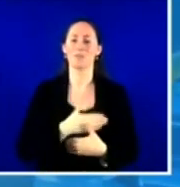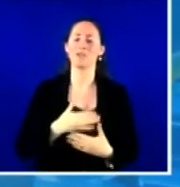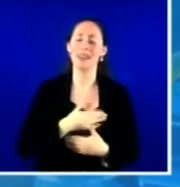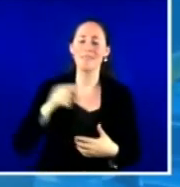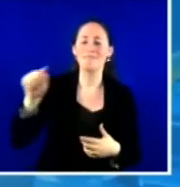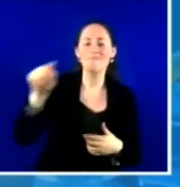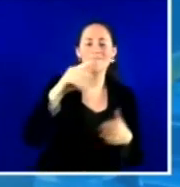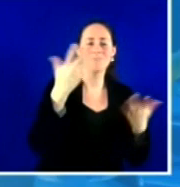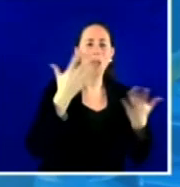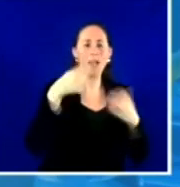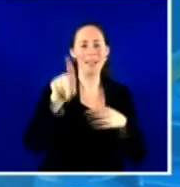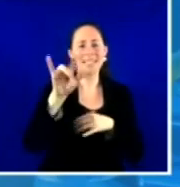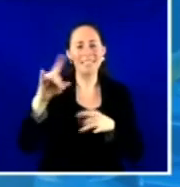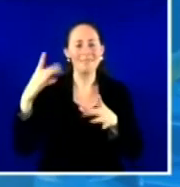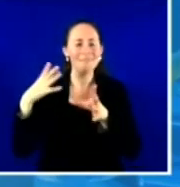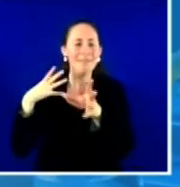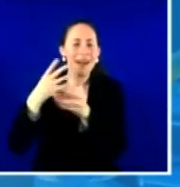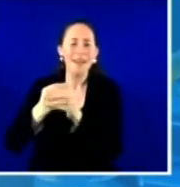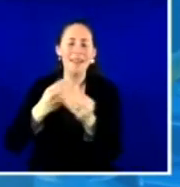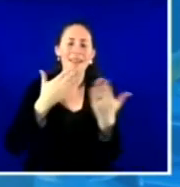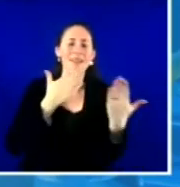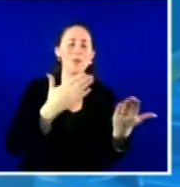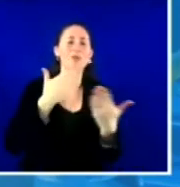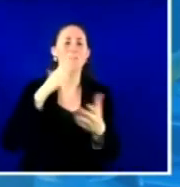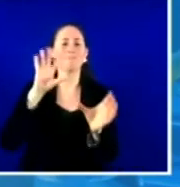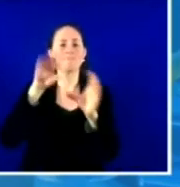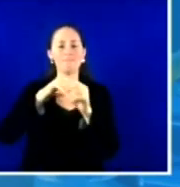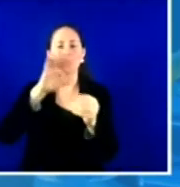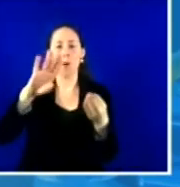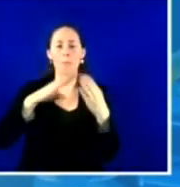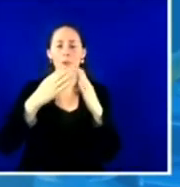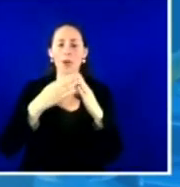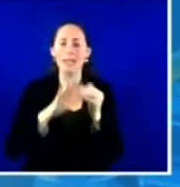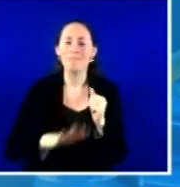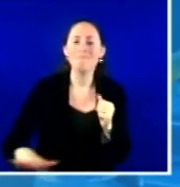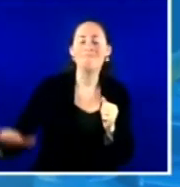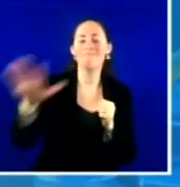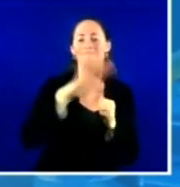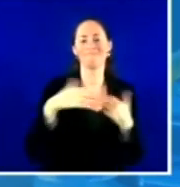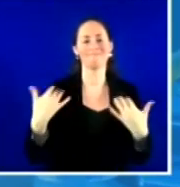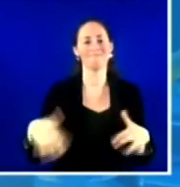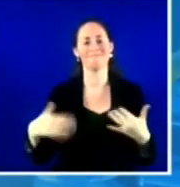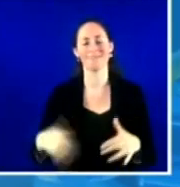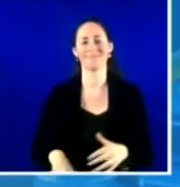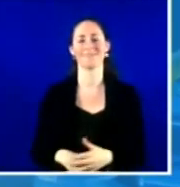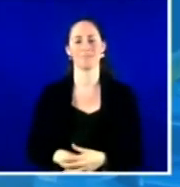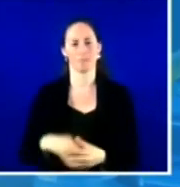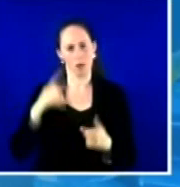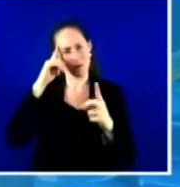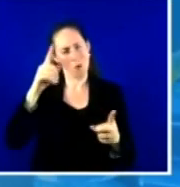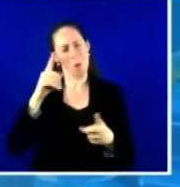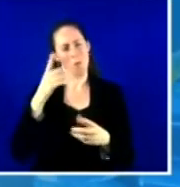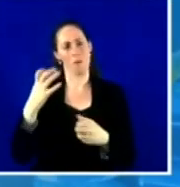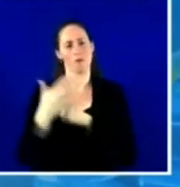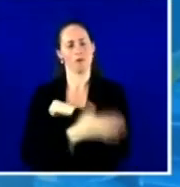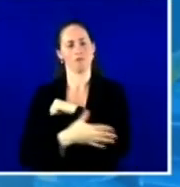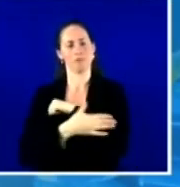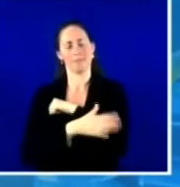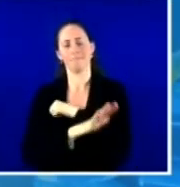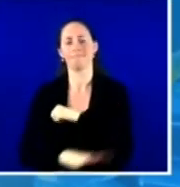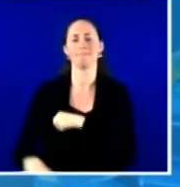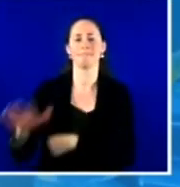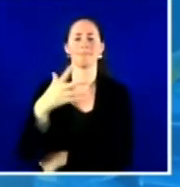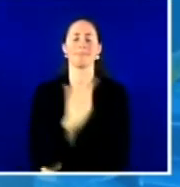you know, in your practices, in your organizations, just to get the entire country vaccinated. I'm so looking forward to my conversation today